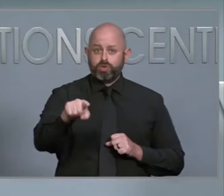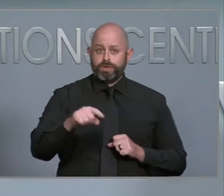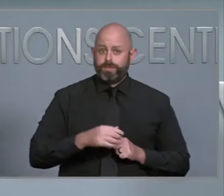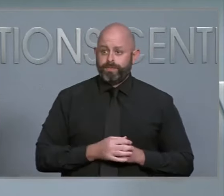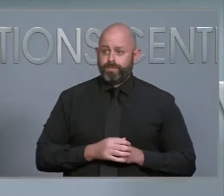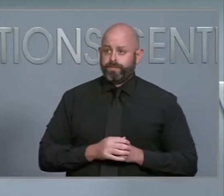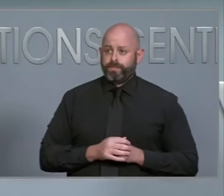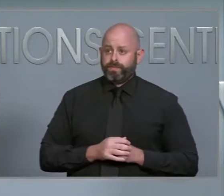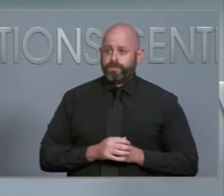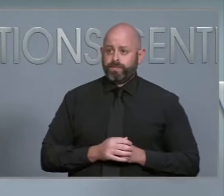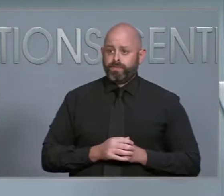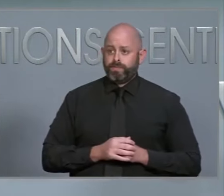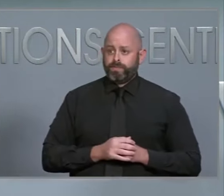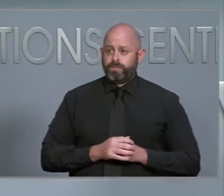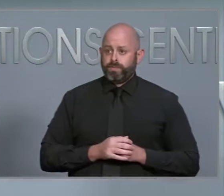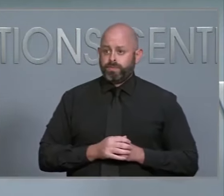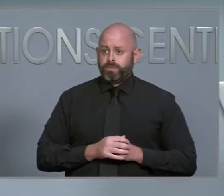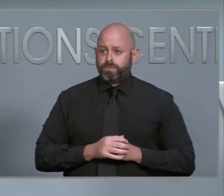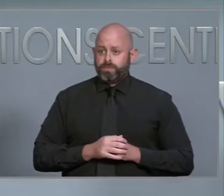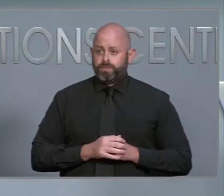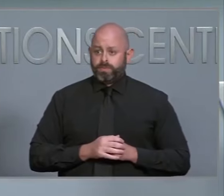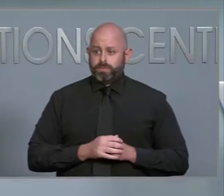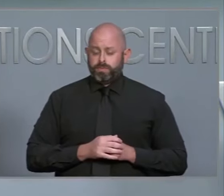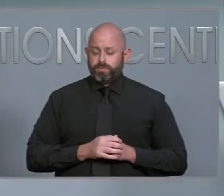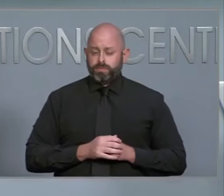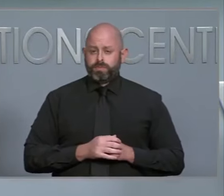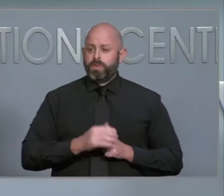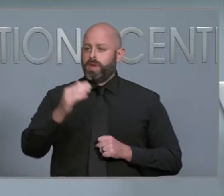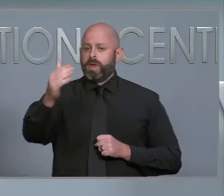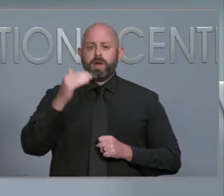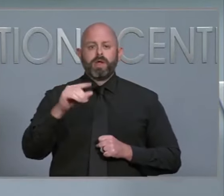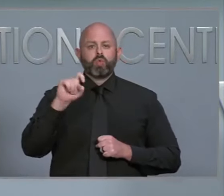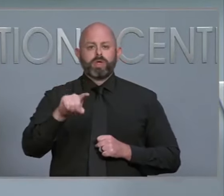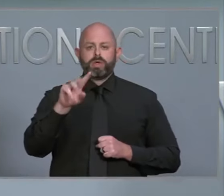Our next question is from WRAL TV. Go ahead WRAL.